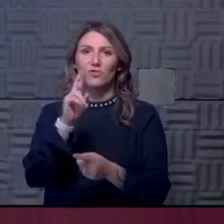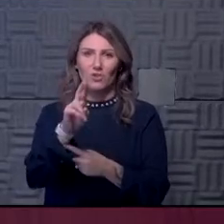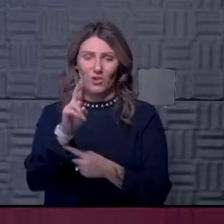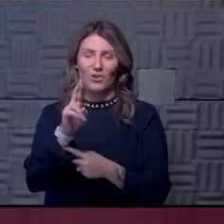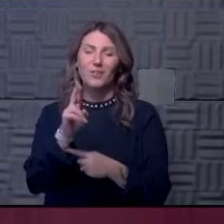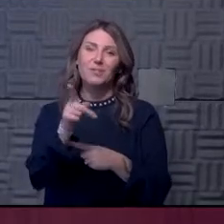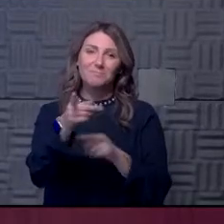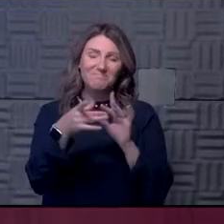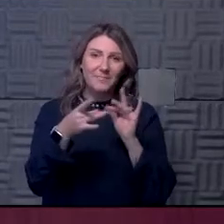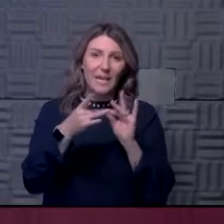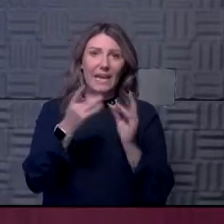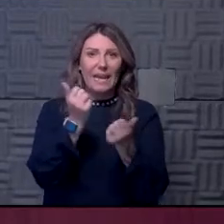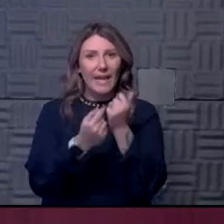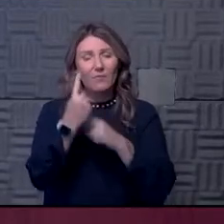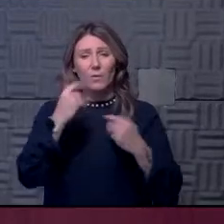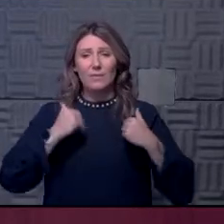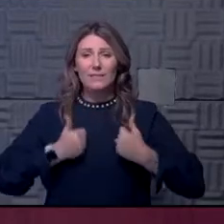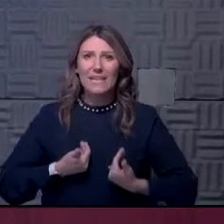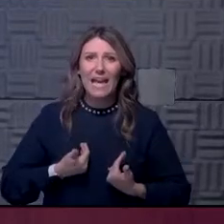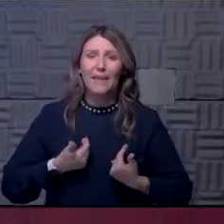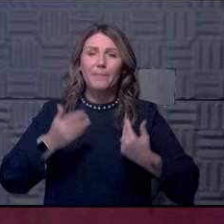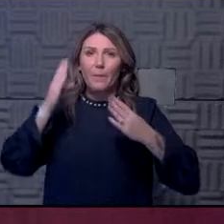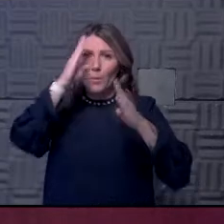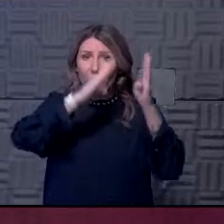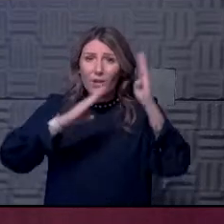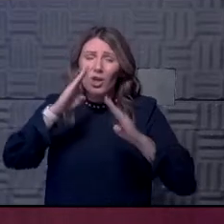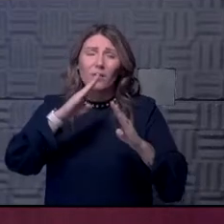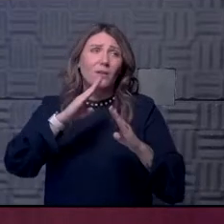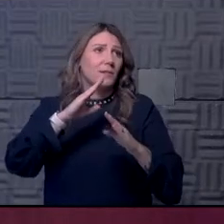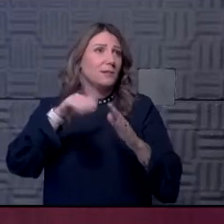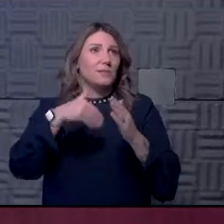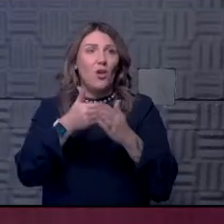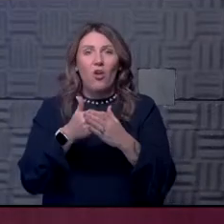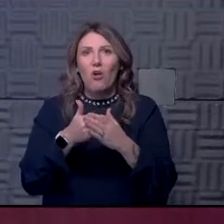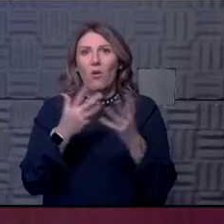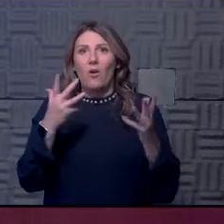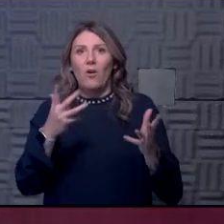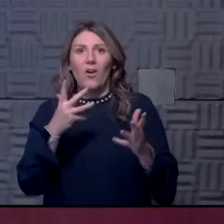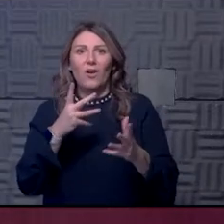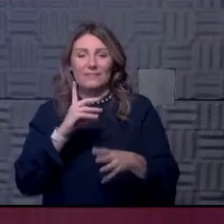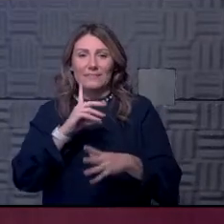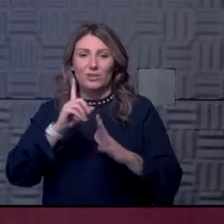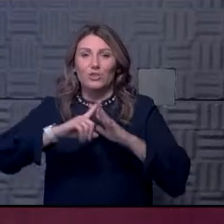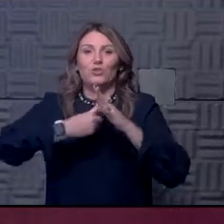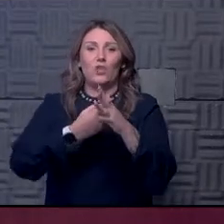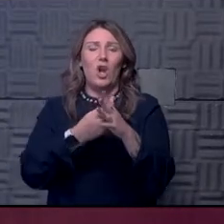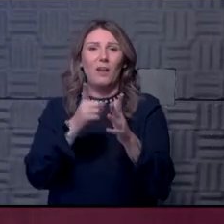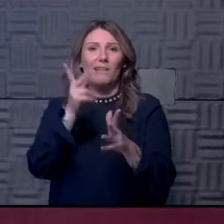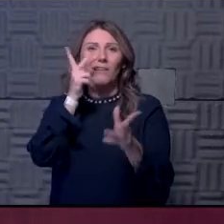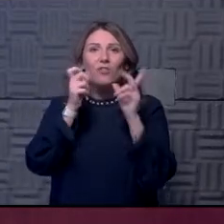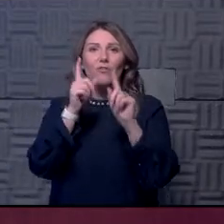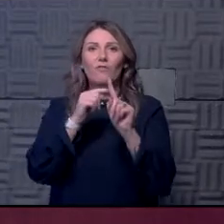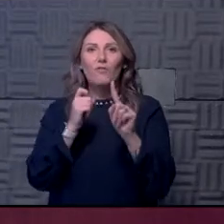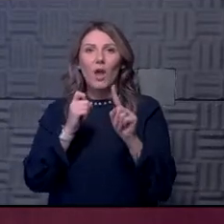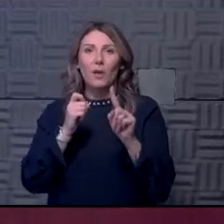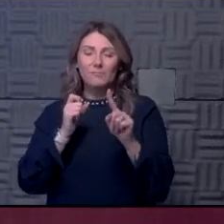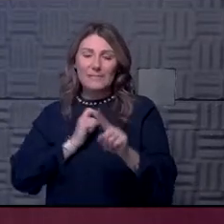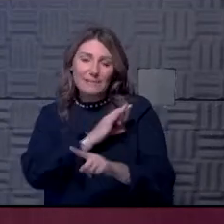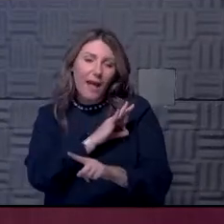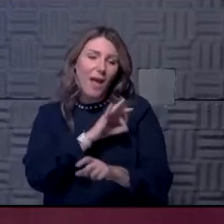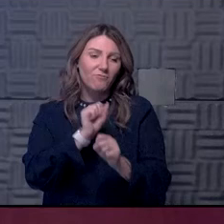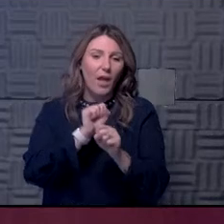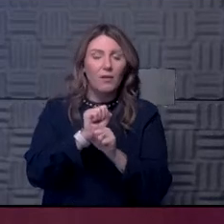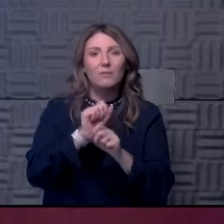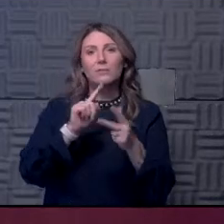tired. Uh, the, the weariness of all this is, is certainly starting to set in and we're hearing that from our faculty, from our staff, from our students